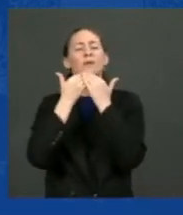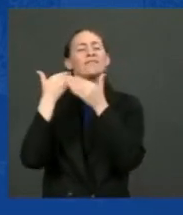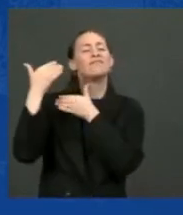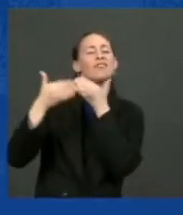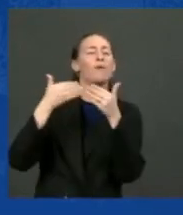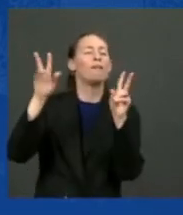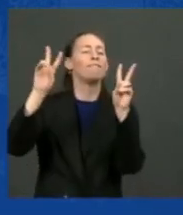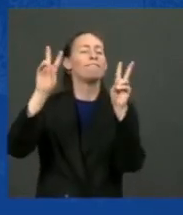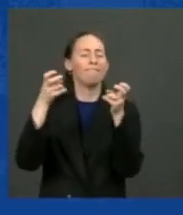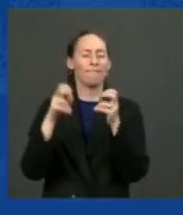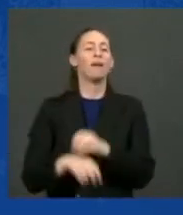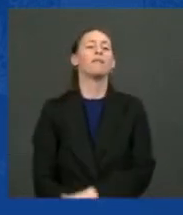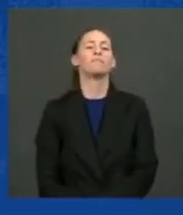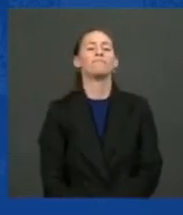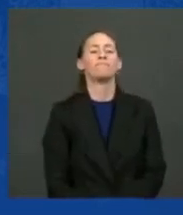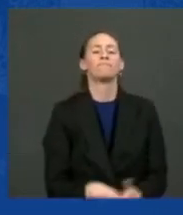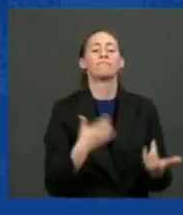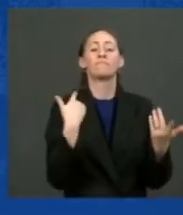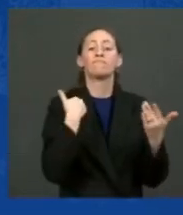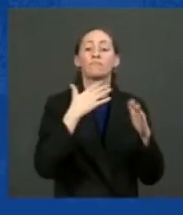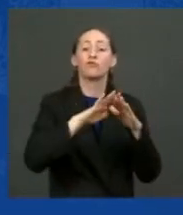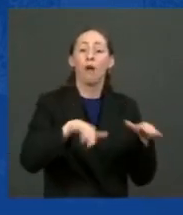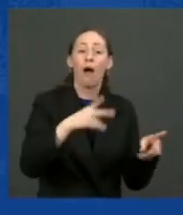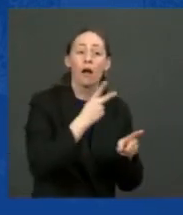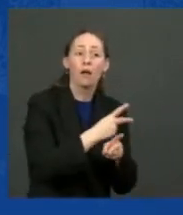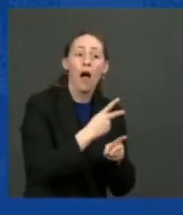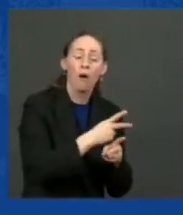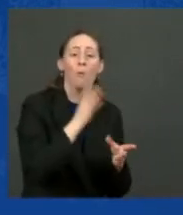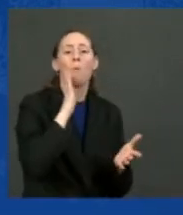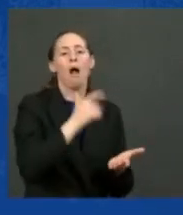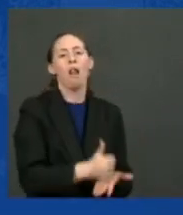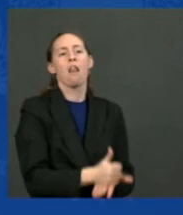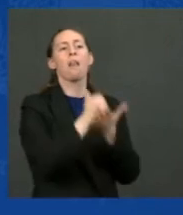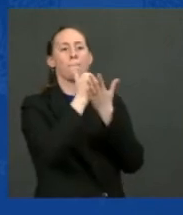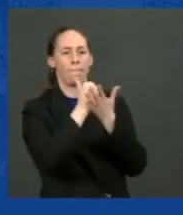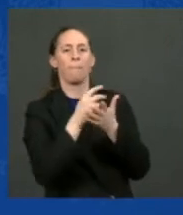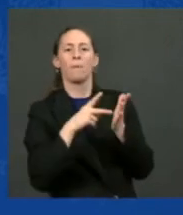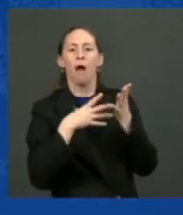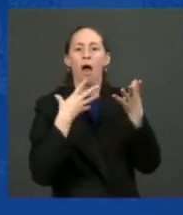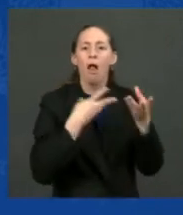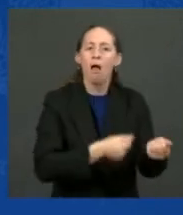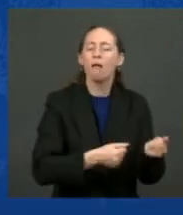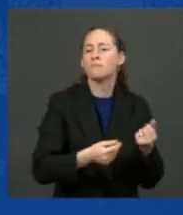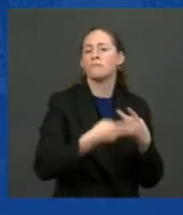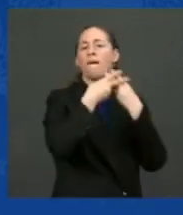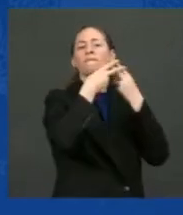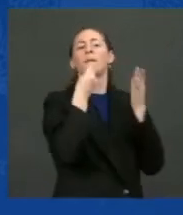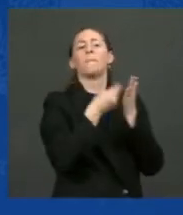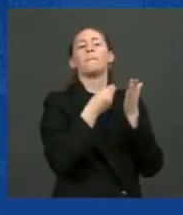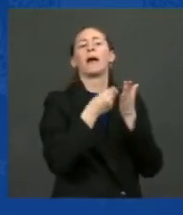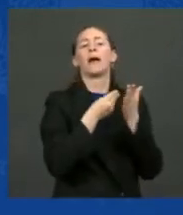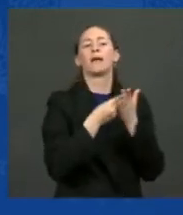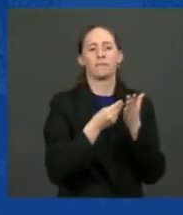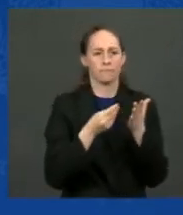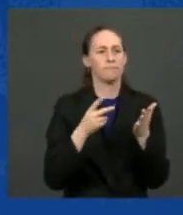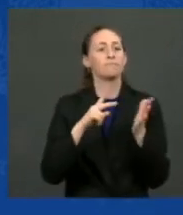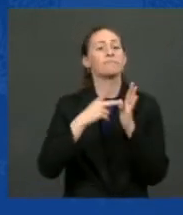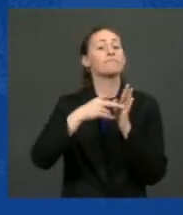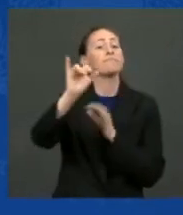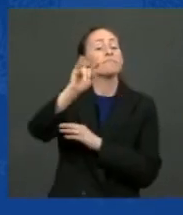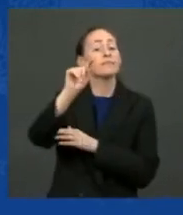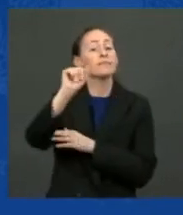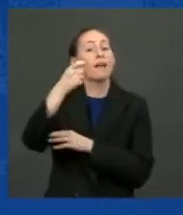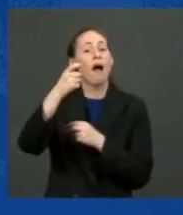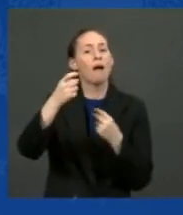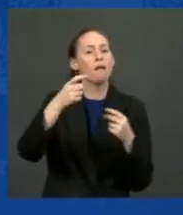of child care for most mid-Michigan families by more than half. It's going to extend historic middle-class tax cut to the child